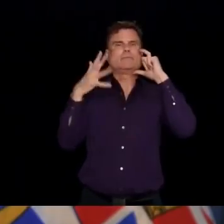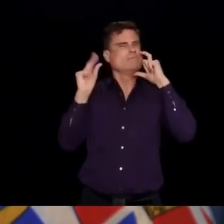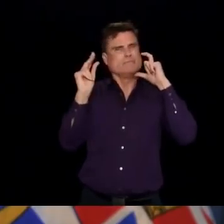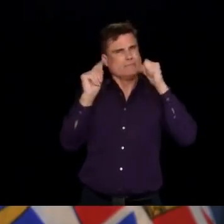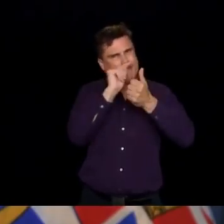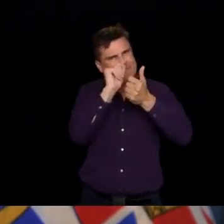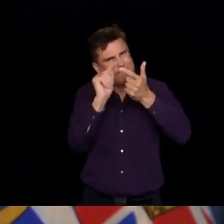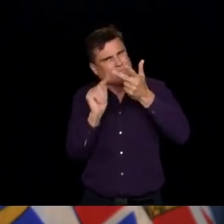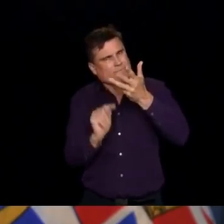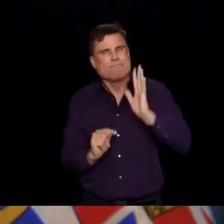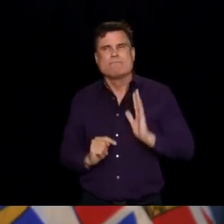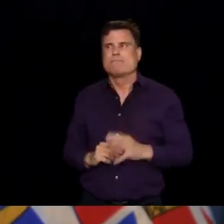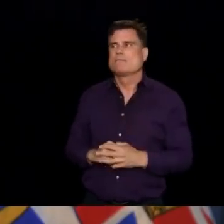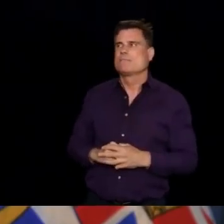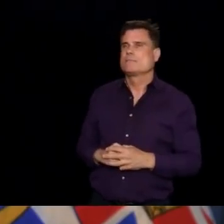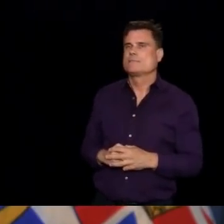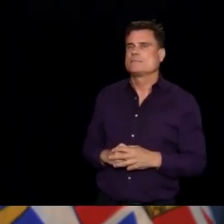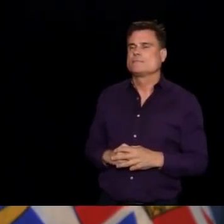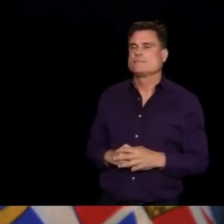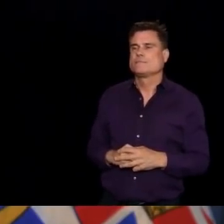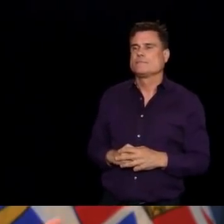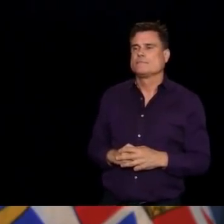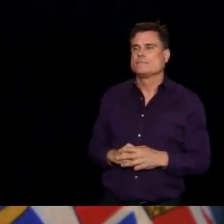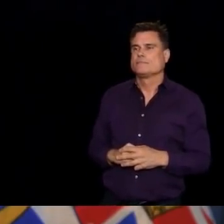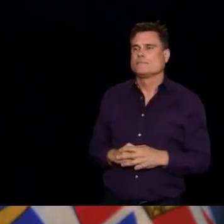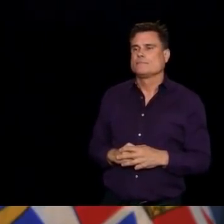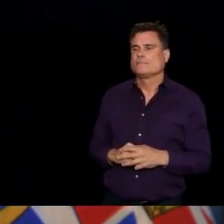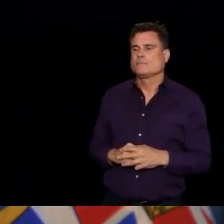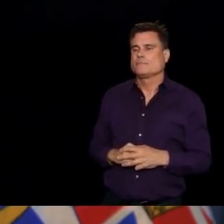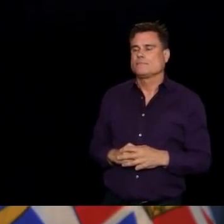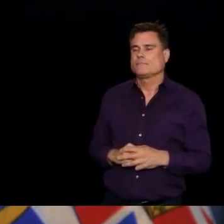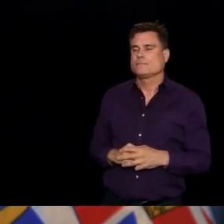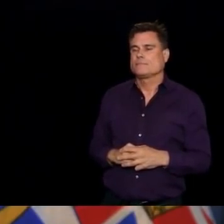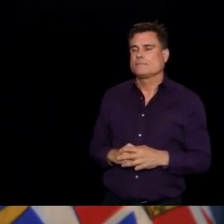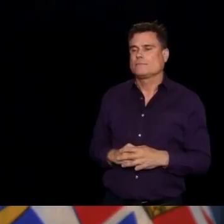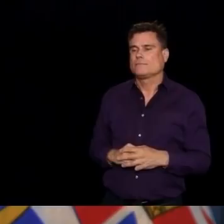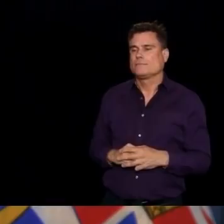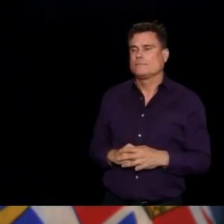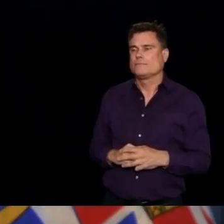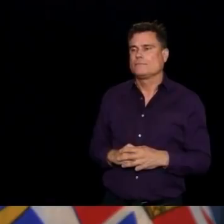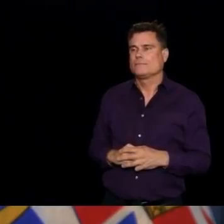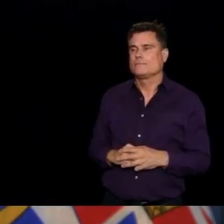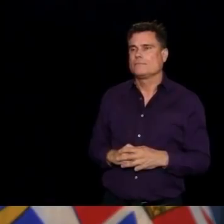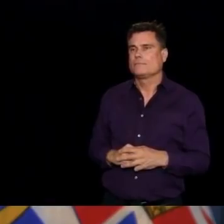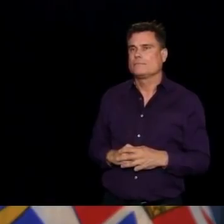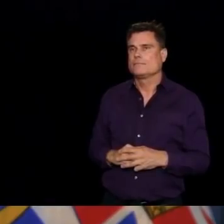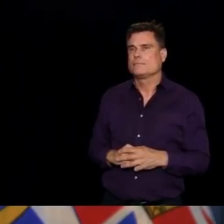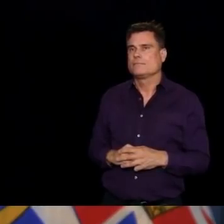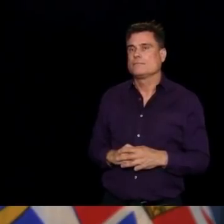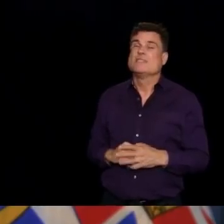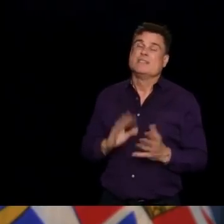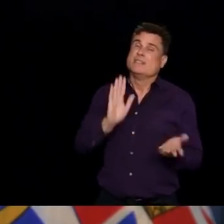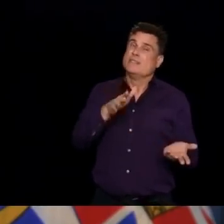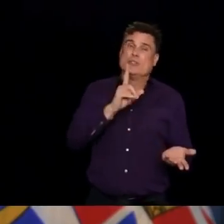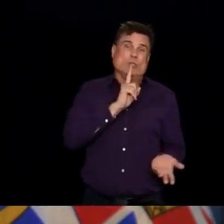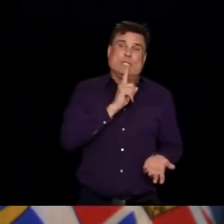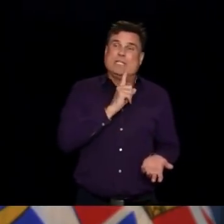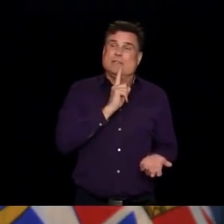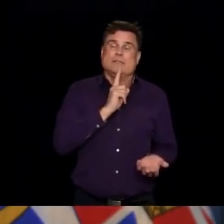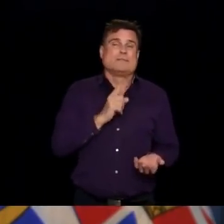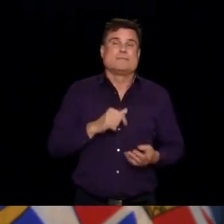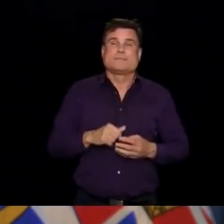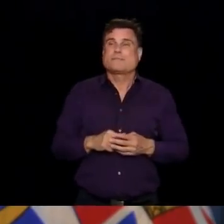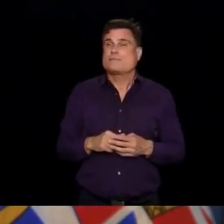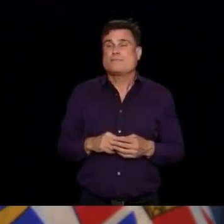of a tempest in a teapot. In that we all agree on the extremes. And we're really sort of fussing a little bit about